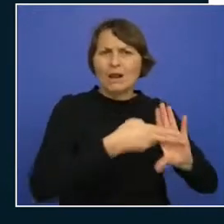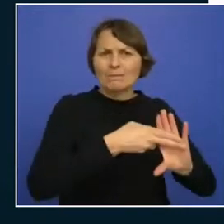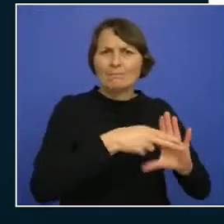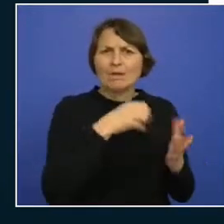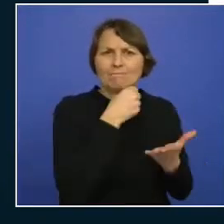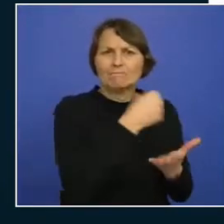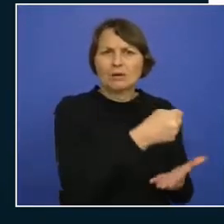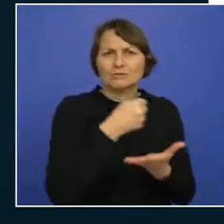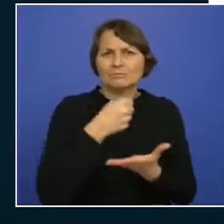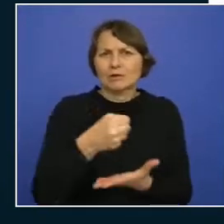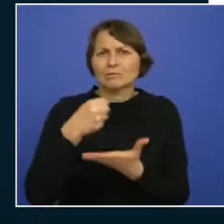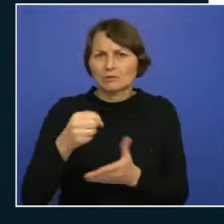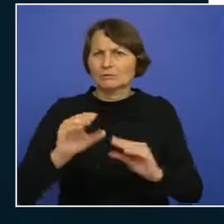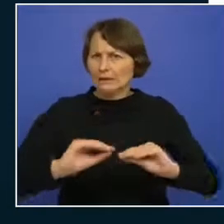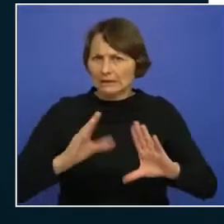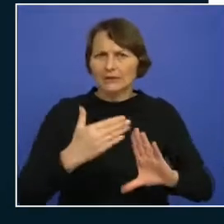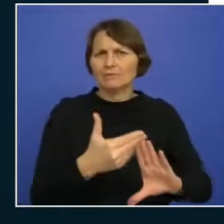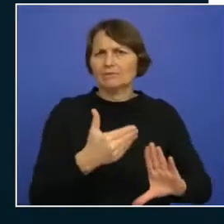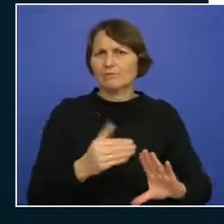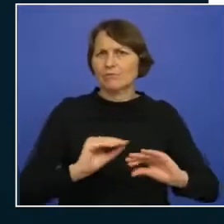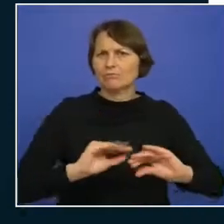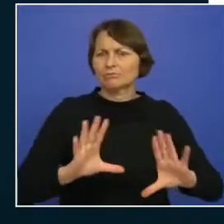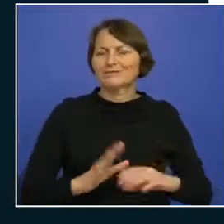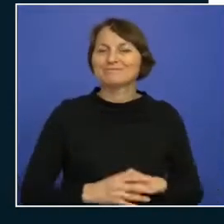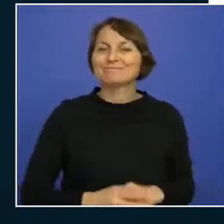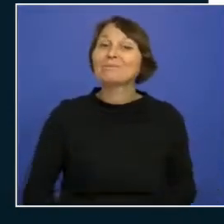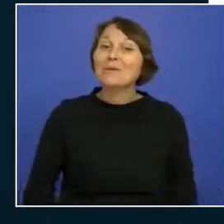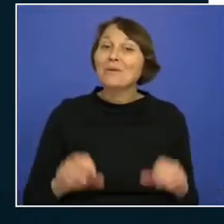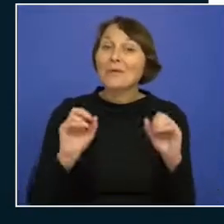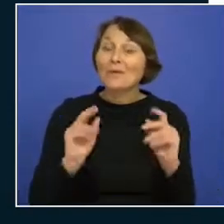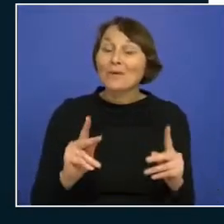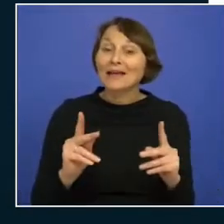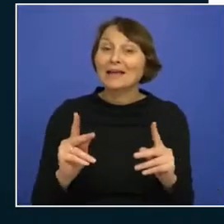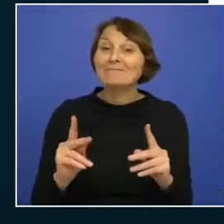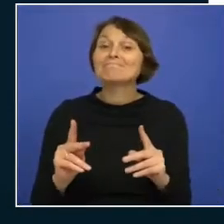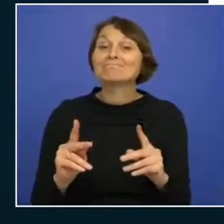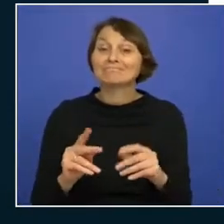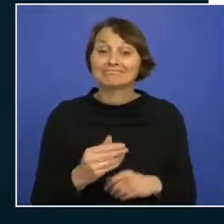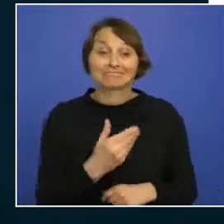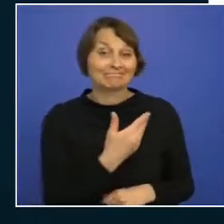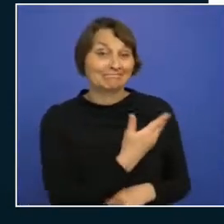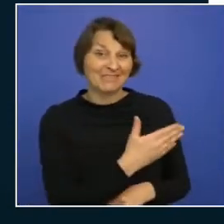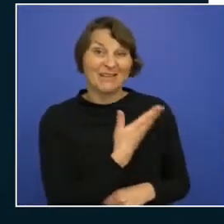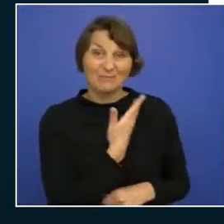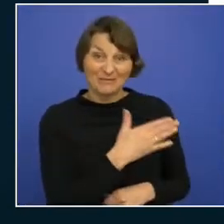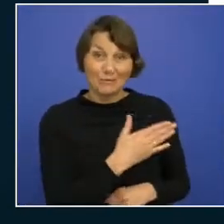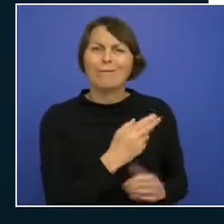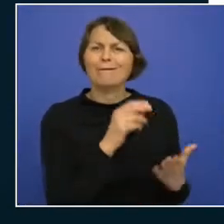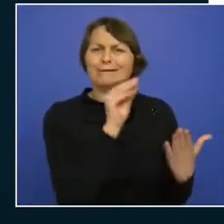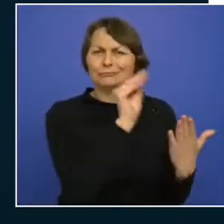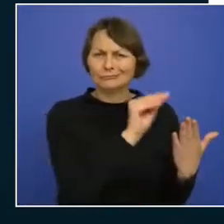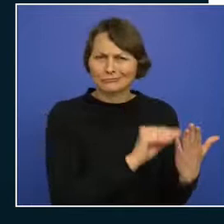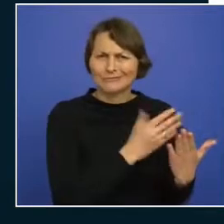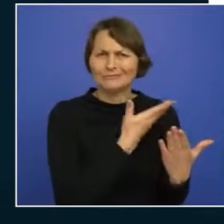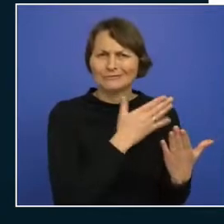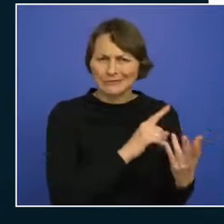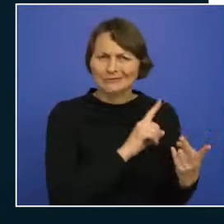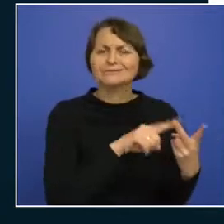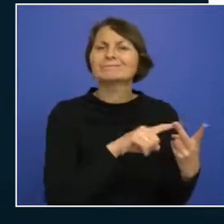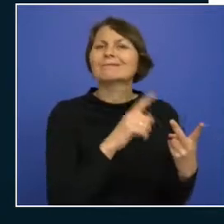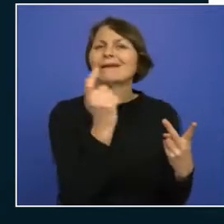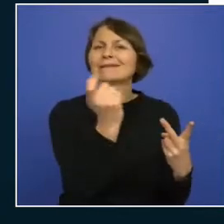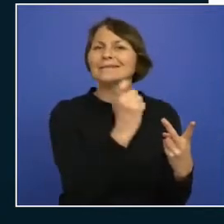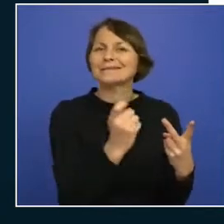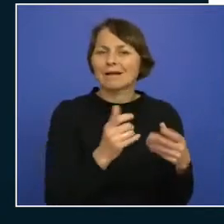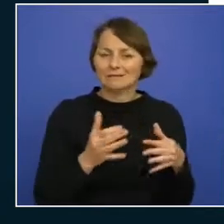so alright so we looked at subscriptions specifically at design strategies and cost management